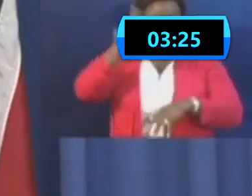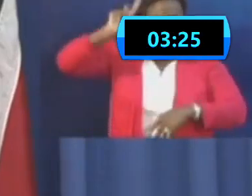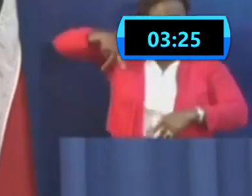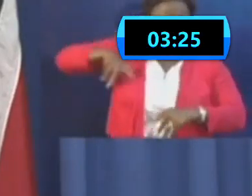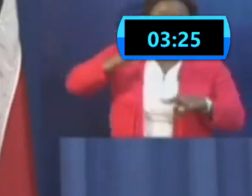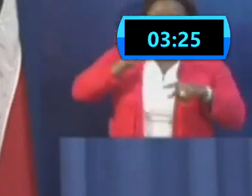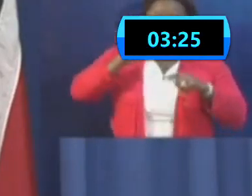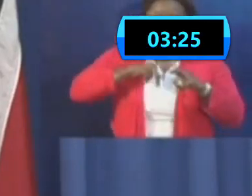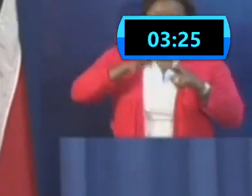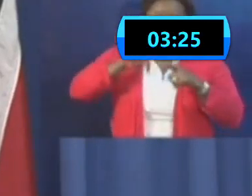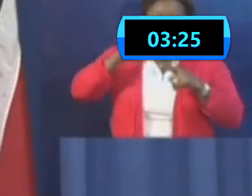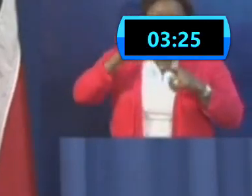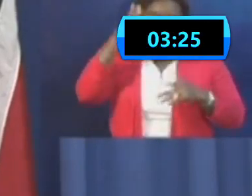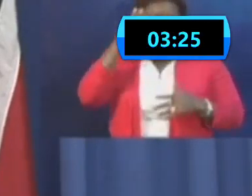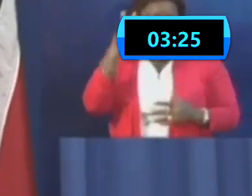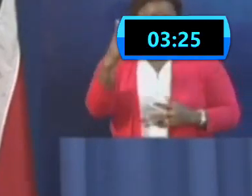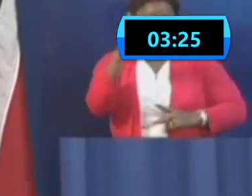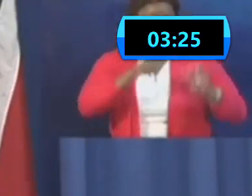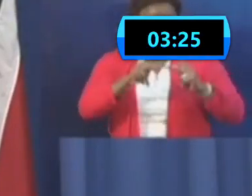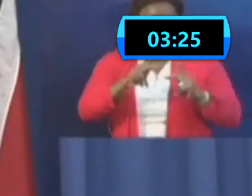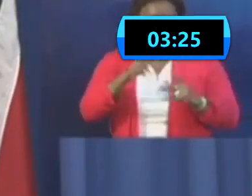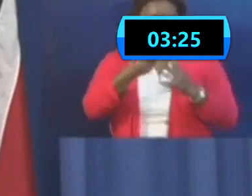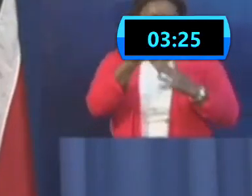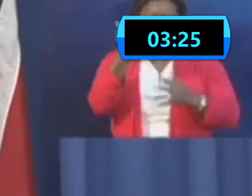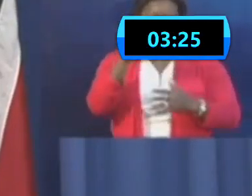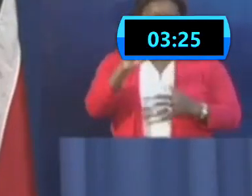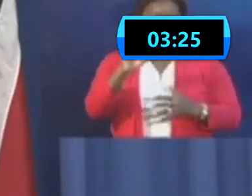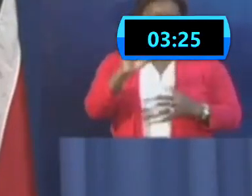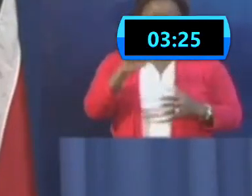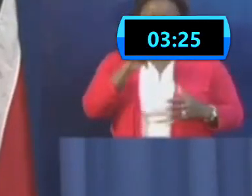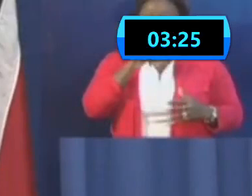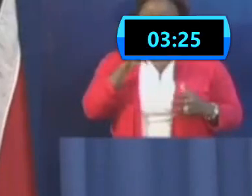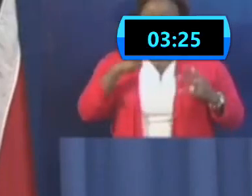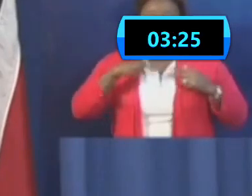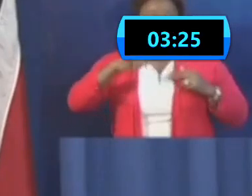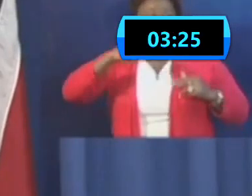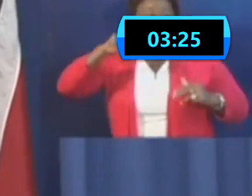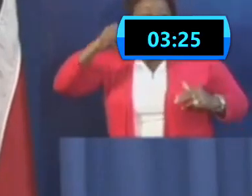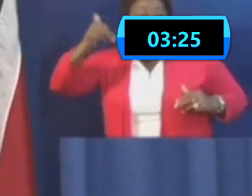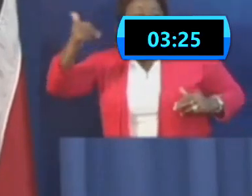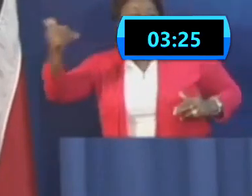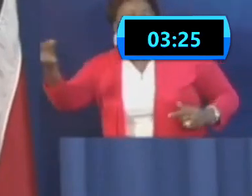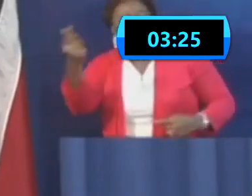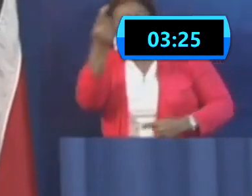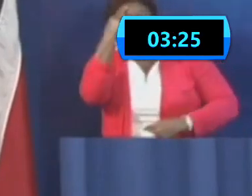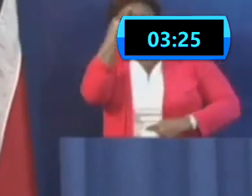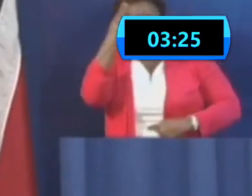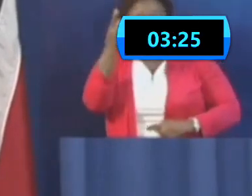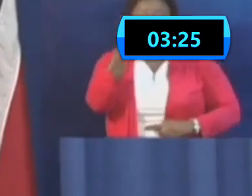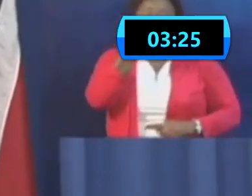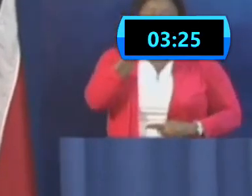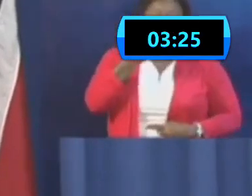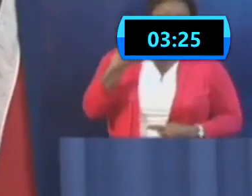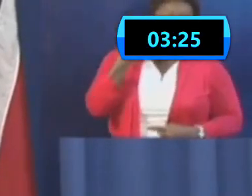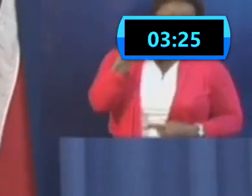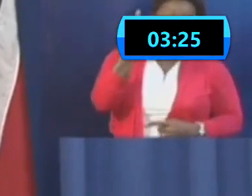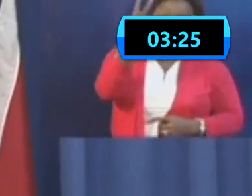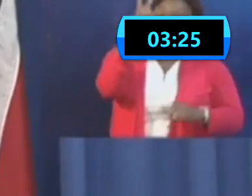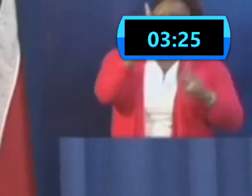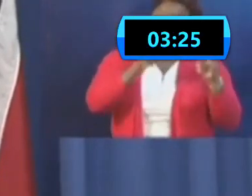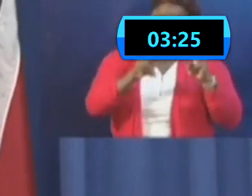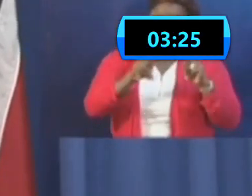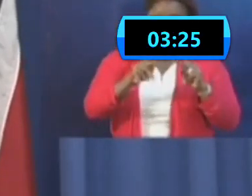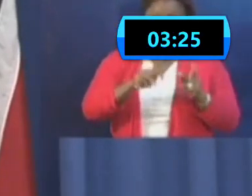So there were two persons that I could recall out of the 19 that didn't have a listed diagnosis of diabetes or hypertension or anything else that I could find.